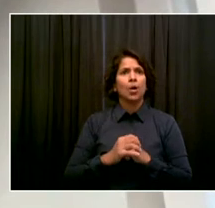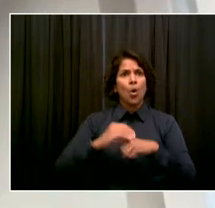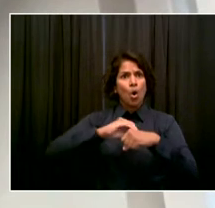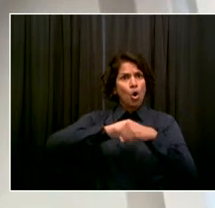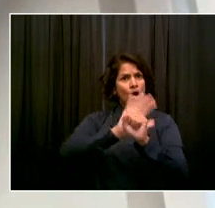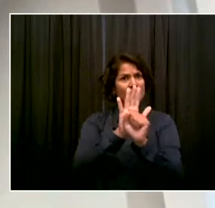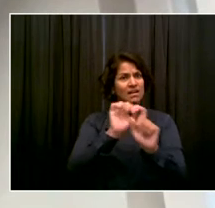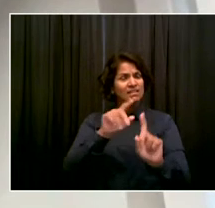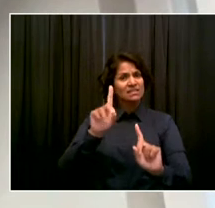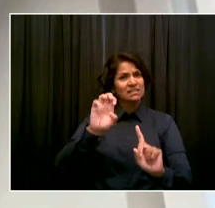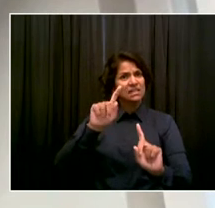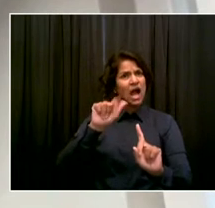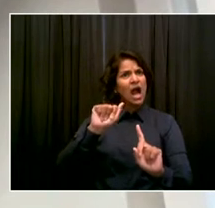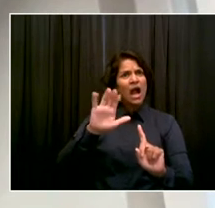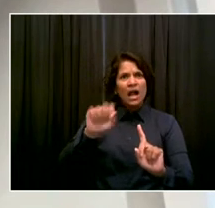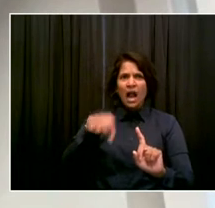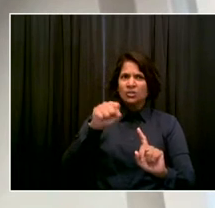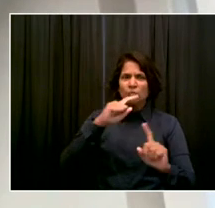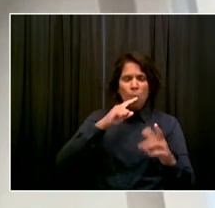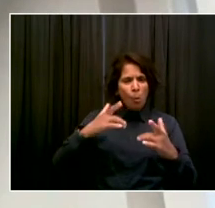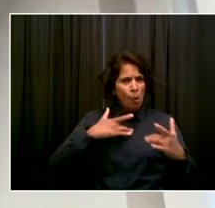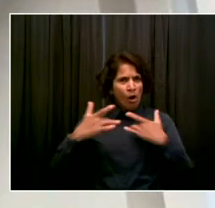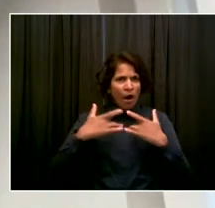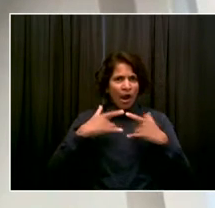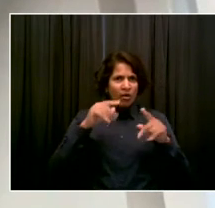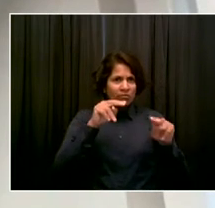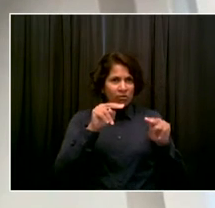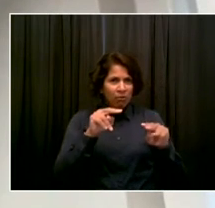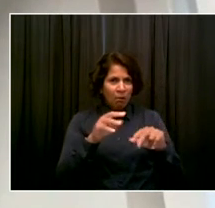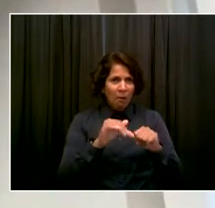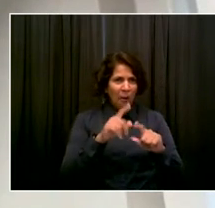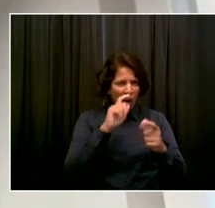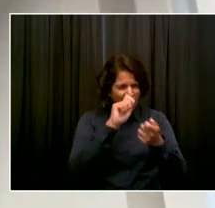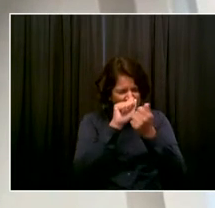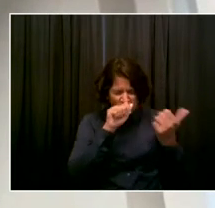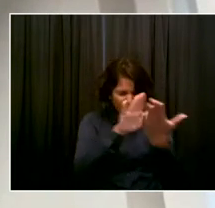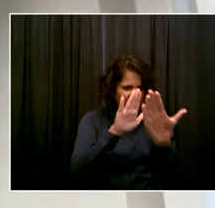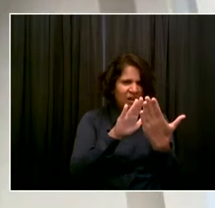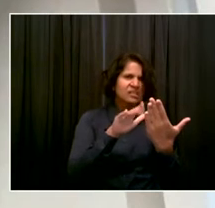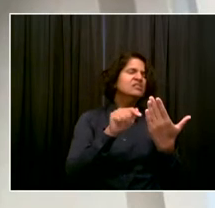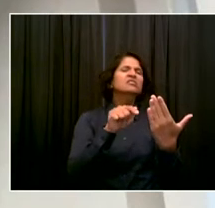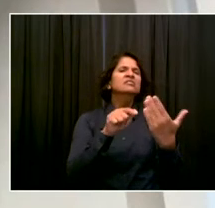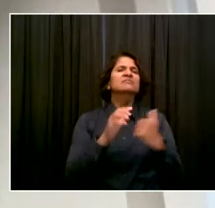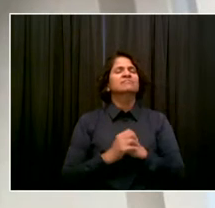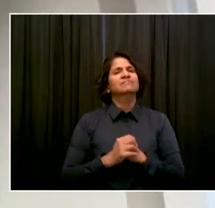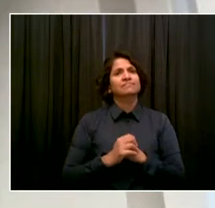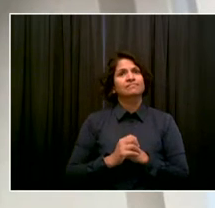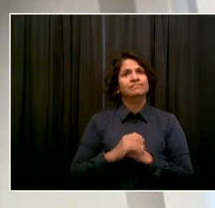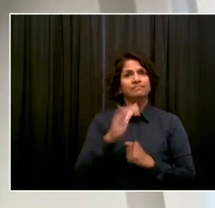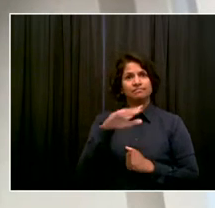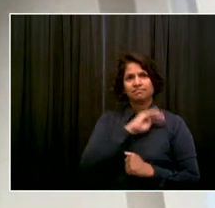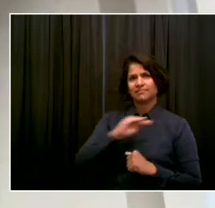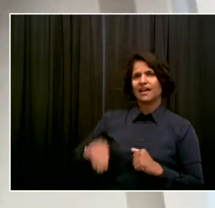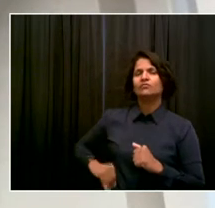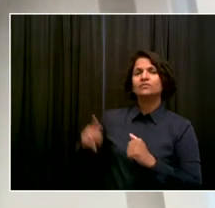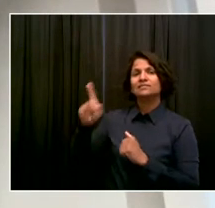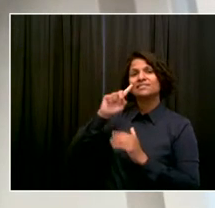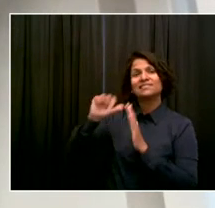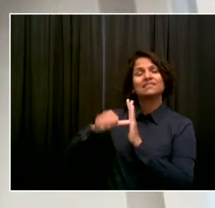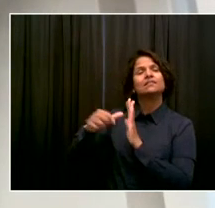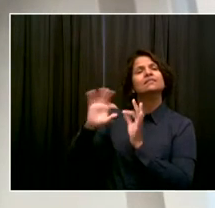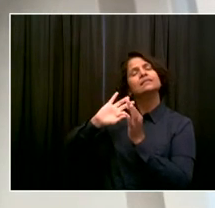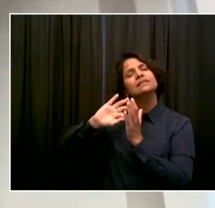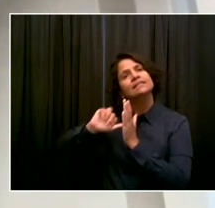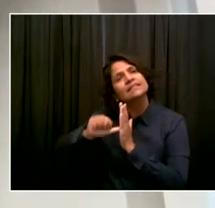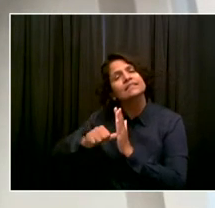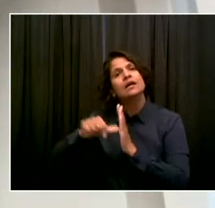taking action. But we should really emphasize what the mayor has been talking about today and really for the past several weeks is that vaccination is